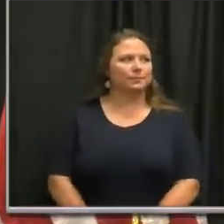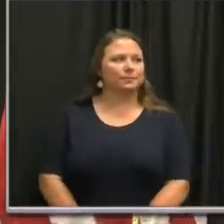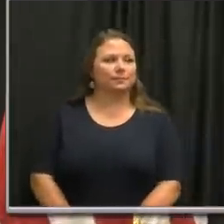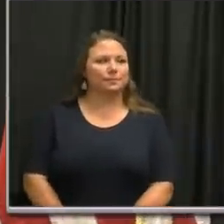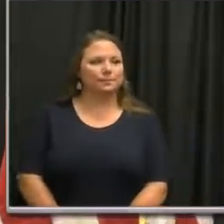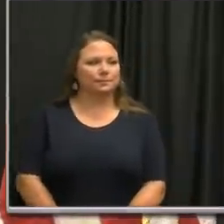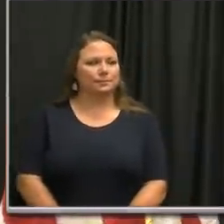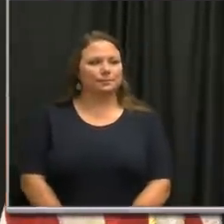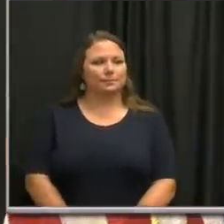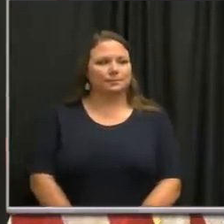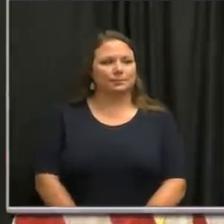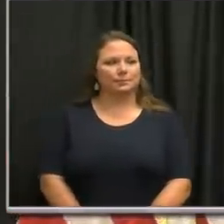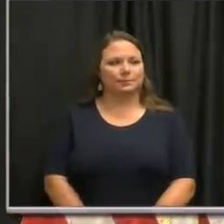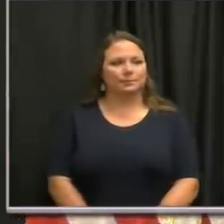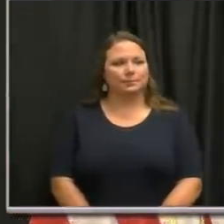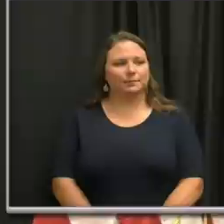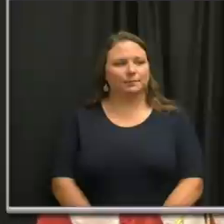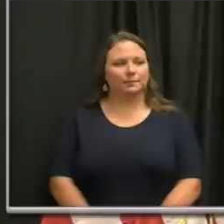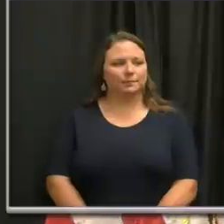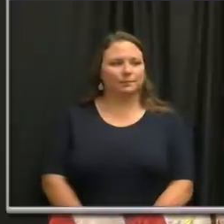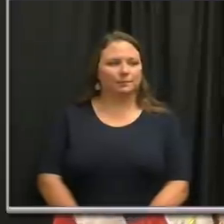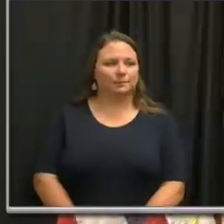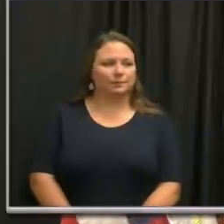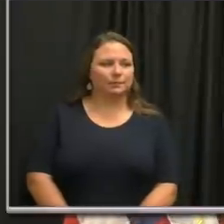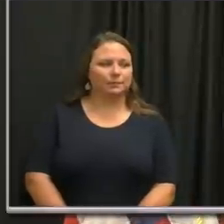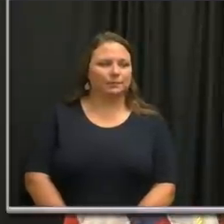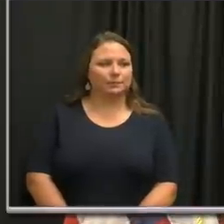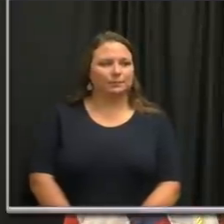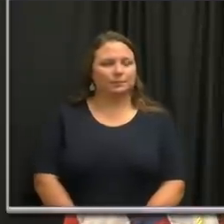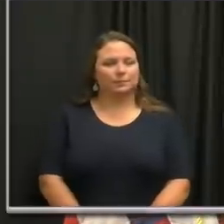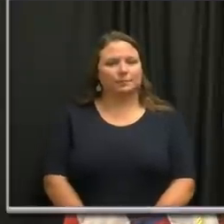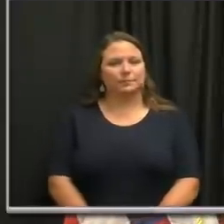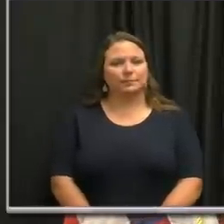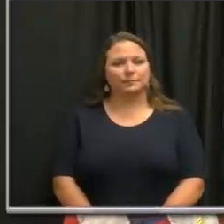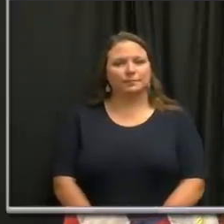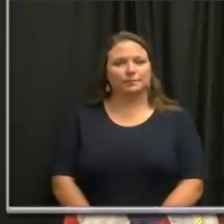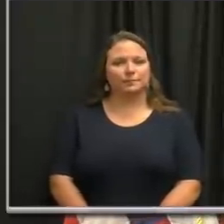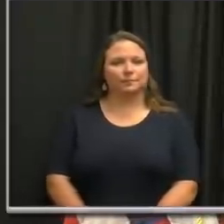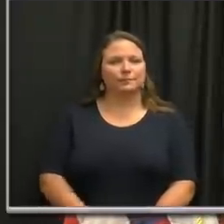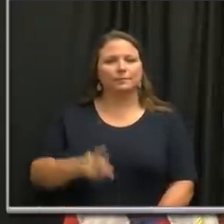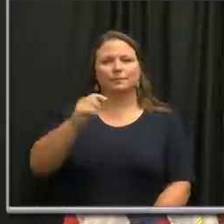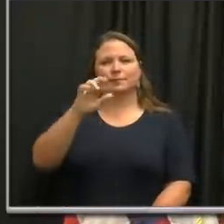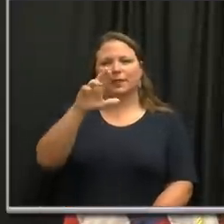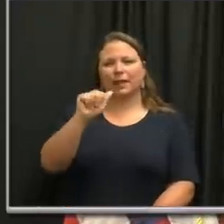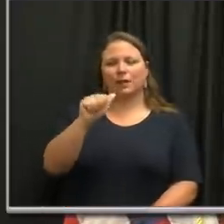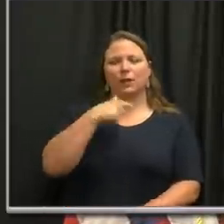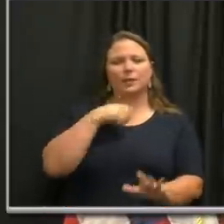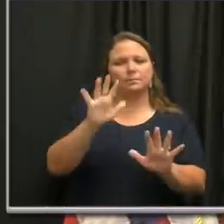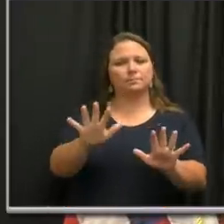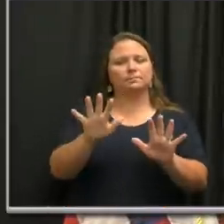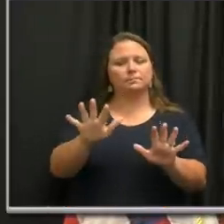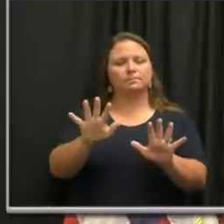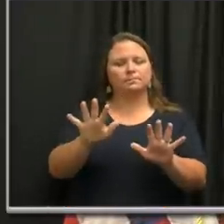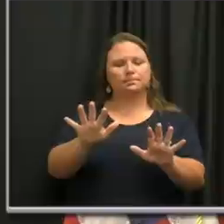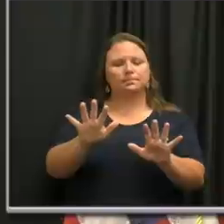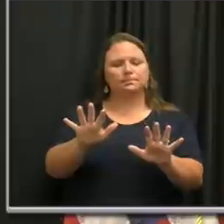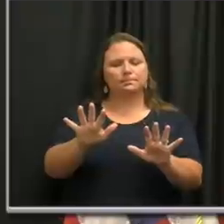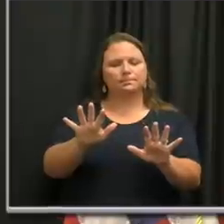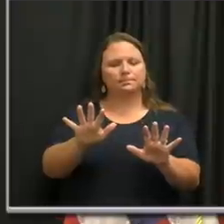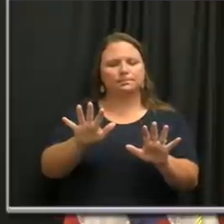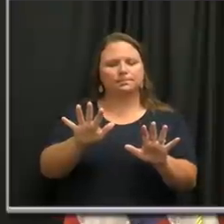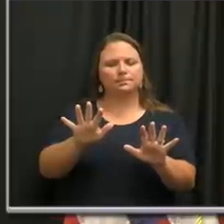Dr. John Geer? Yeah. So Kara, I, I pushed back on your premise on, um,